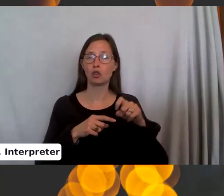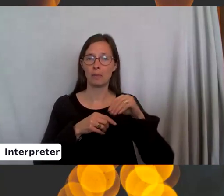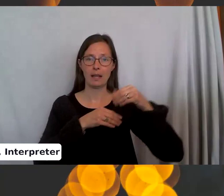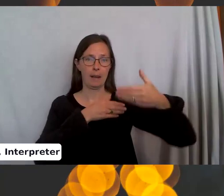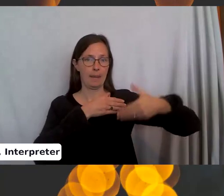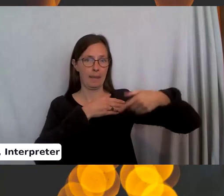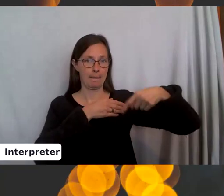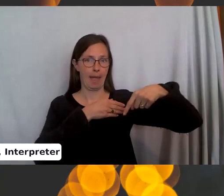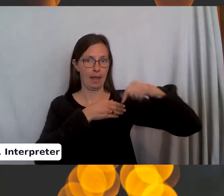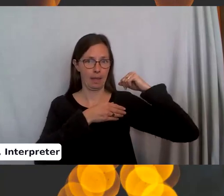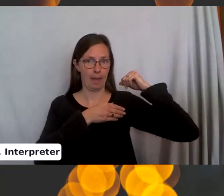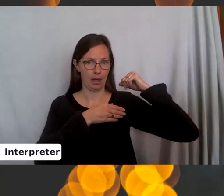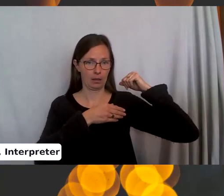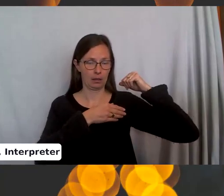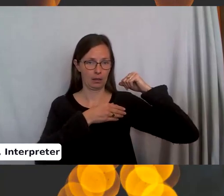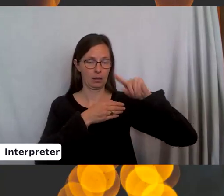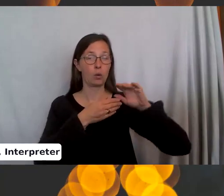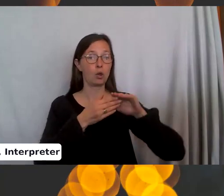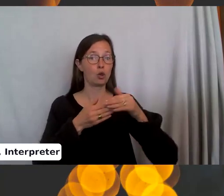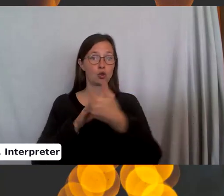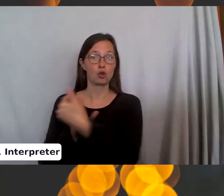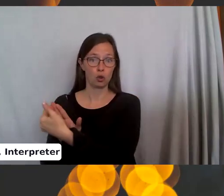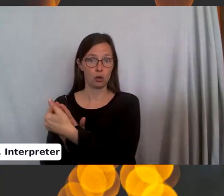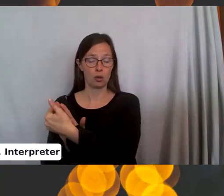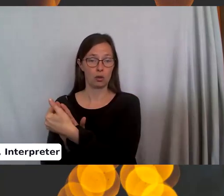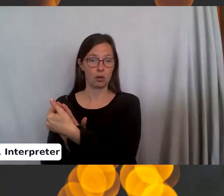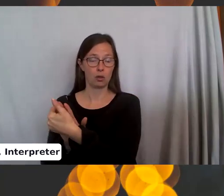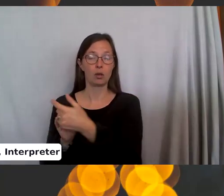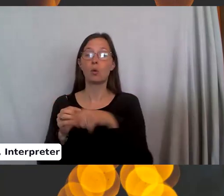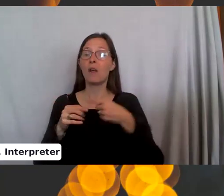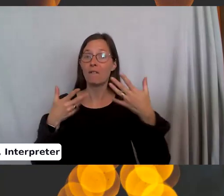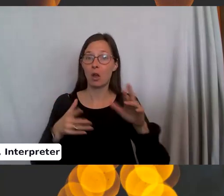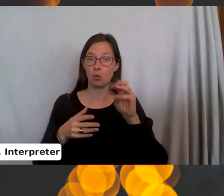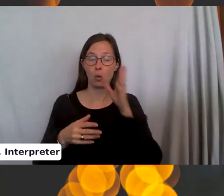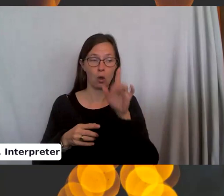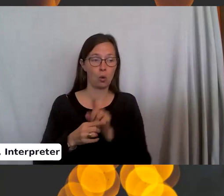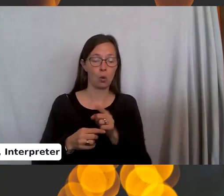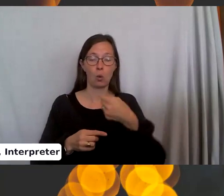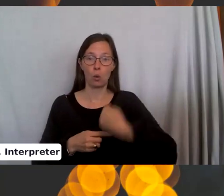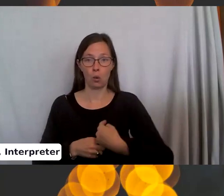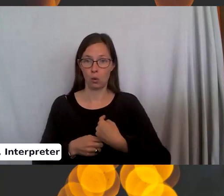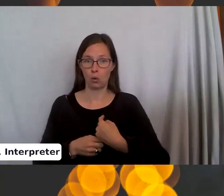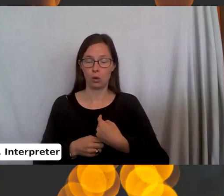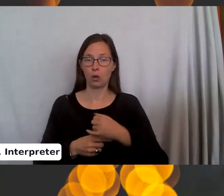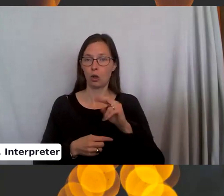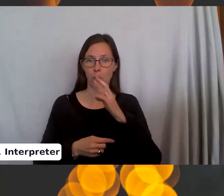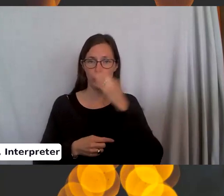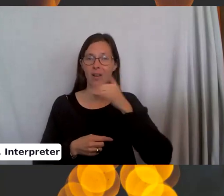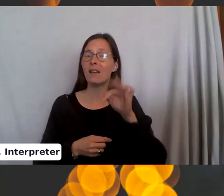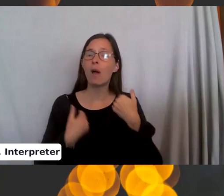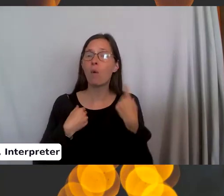knitting, when you turn the work around, if you finish the row, then the yarn will be at the front. But if you have one twisted stitch, I wouldn't worry about it.